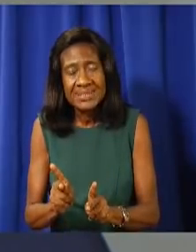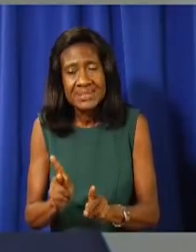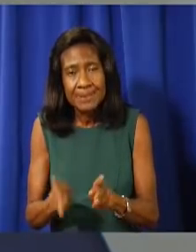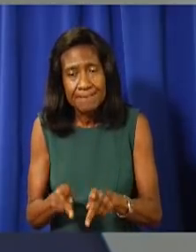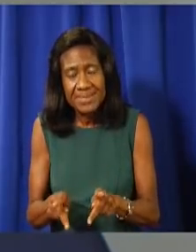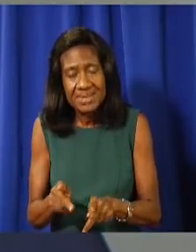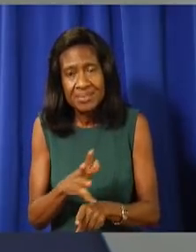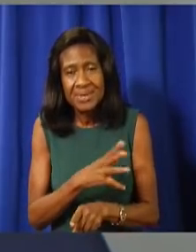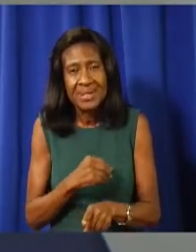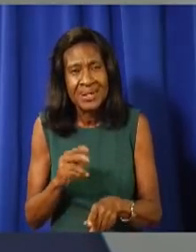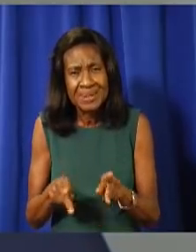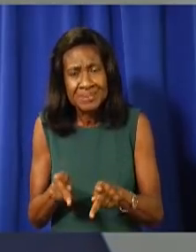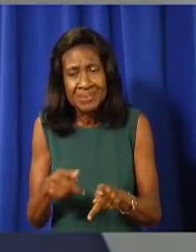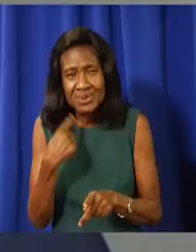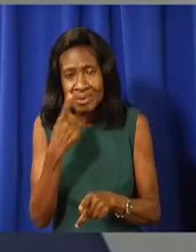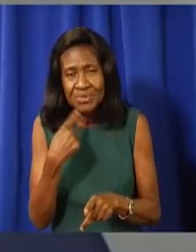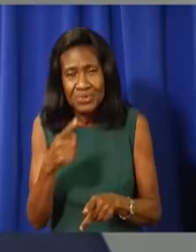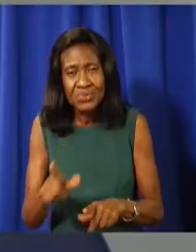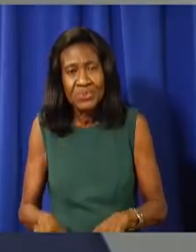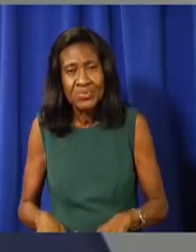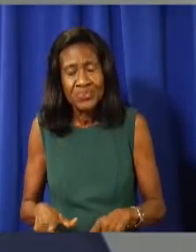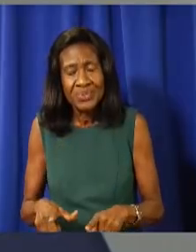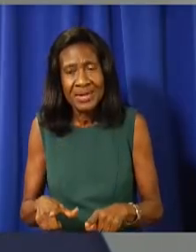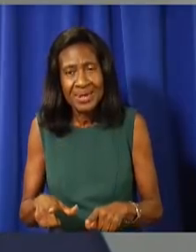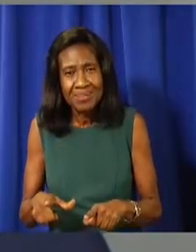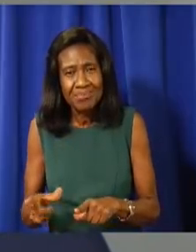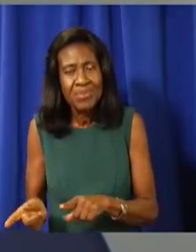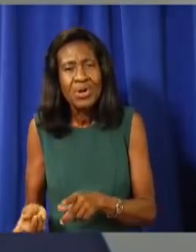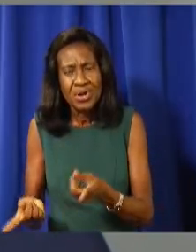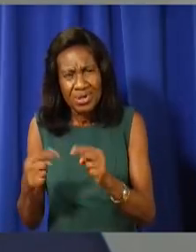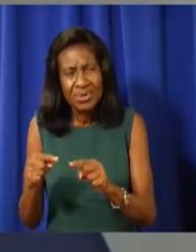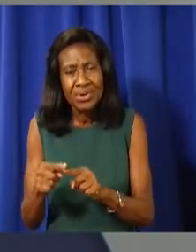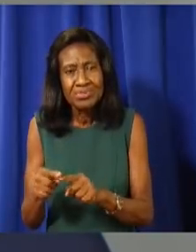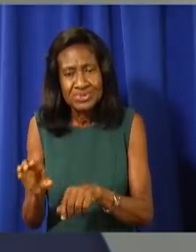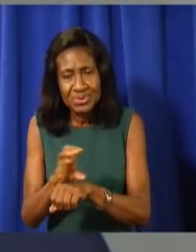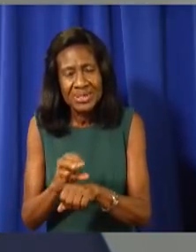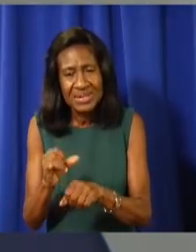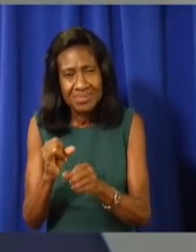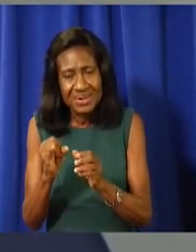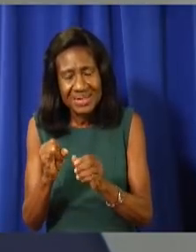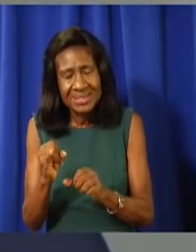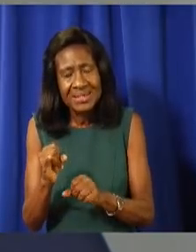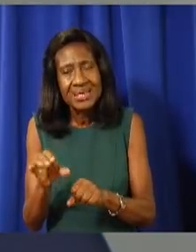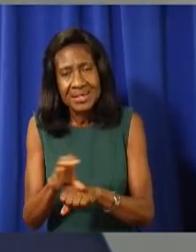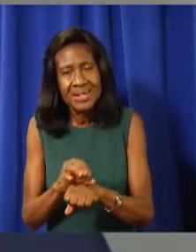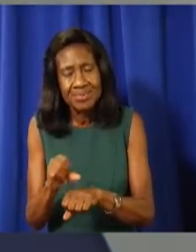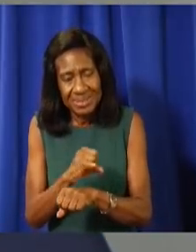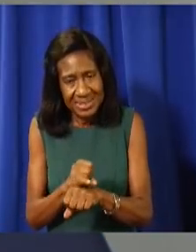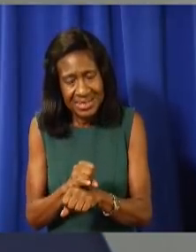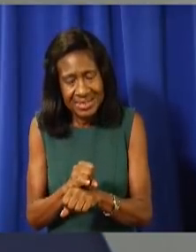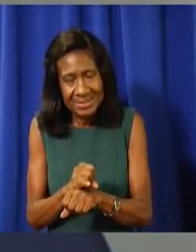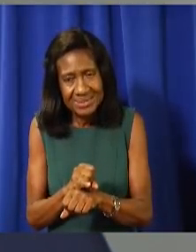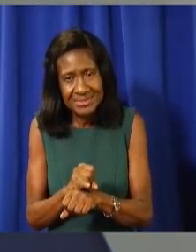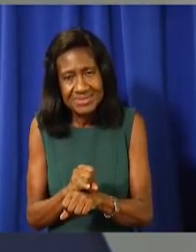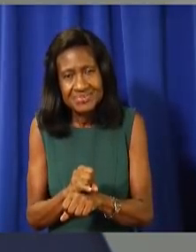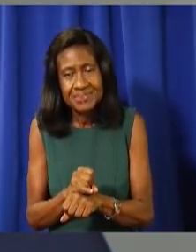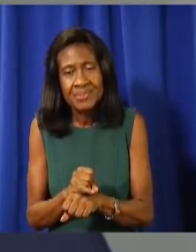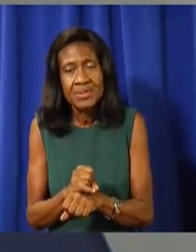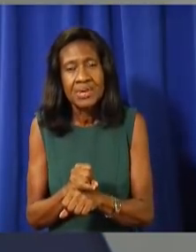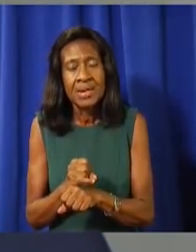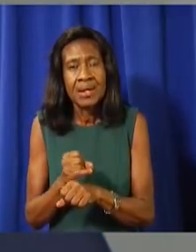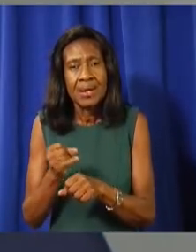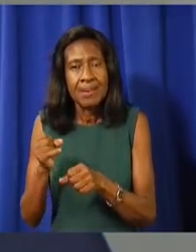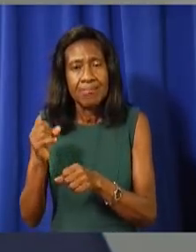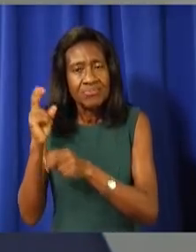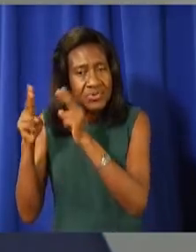ties to the island. Because as I mentioned before, tourists must be fully vaccinated before they can visit in